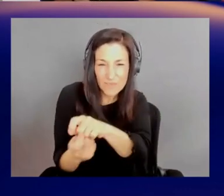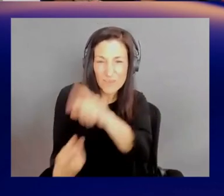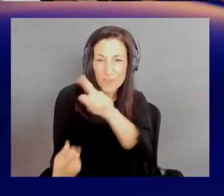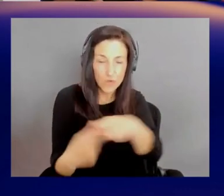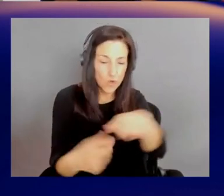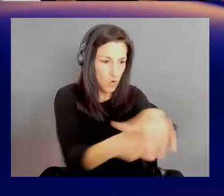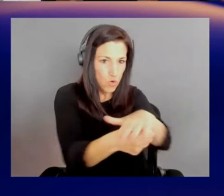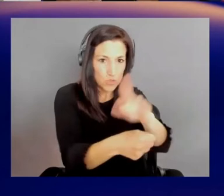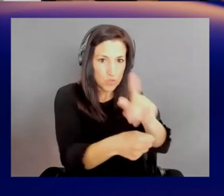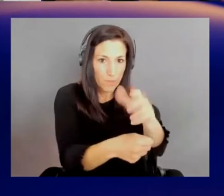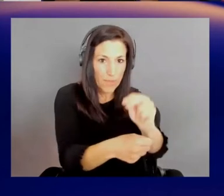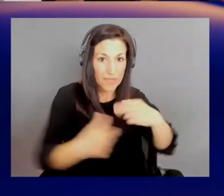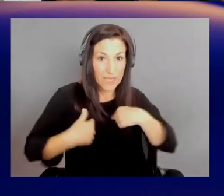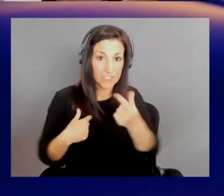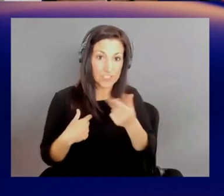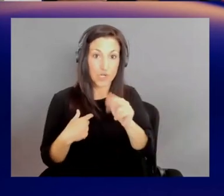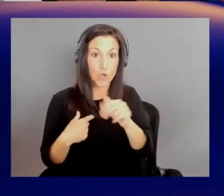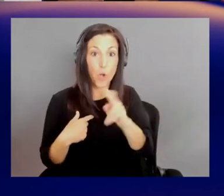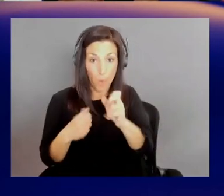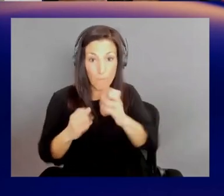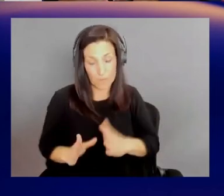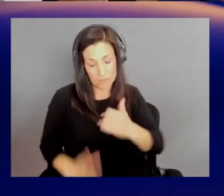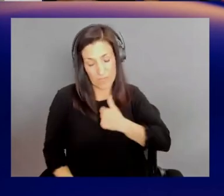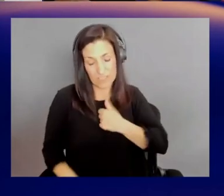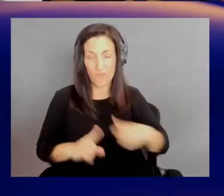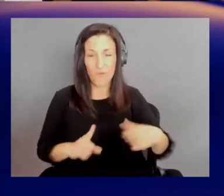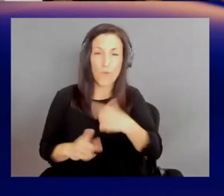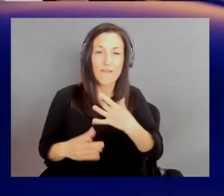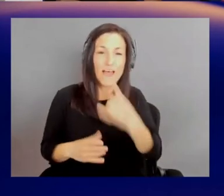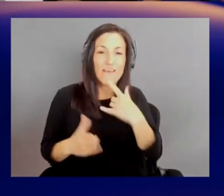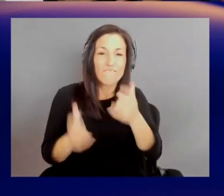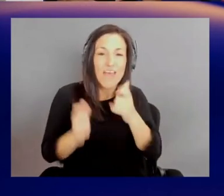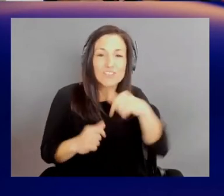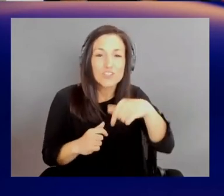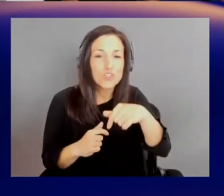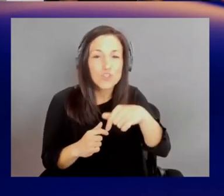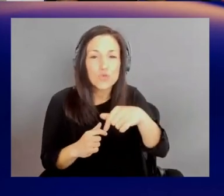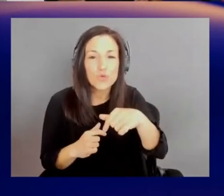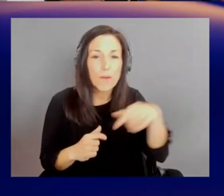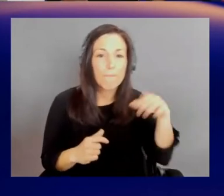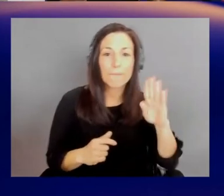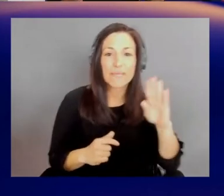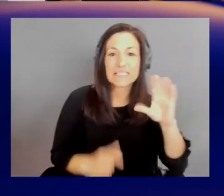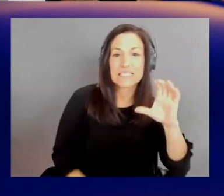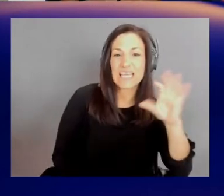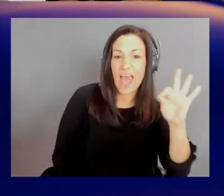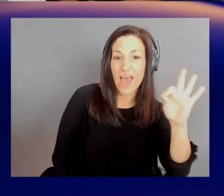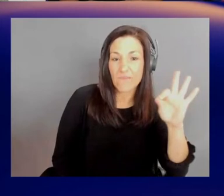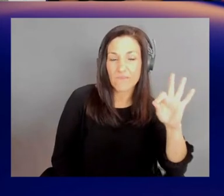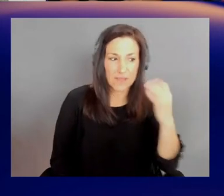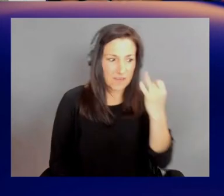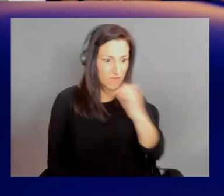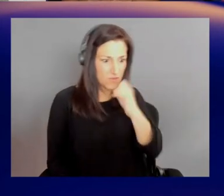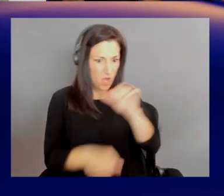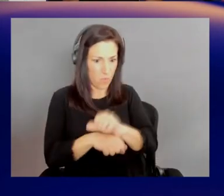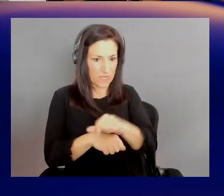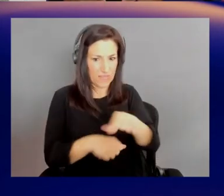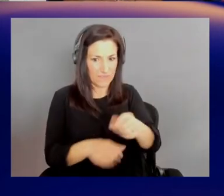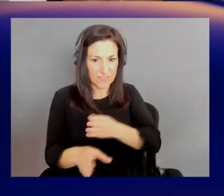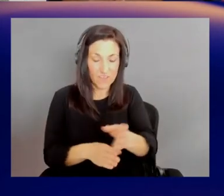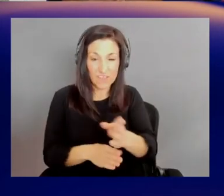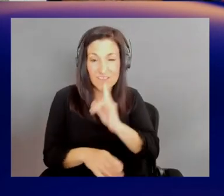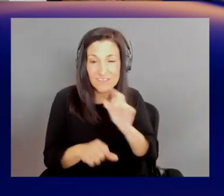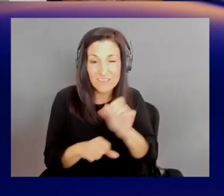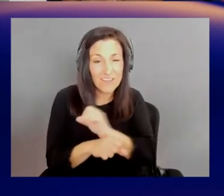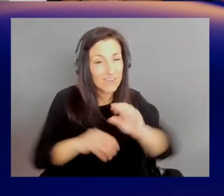in data types like Fast Q, BAM, VCF, which when you're outside of the field, there's like literally maybe no other field that uses